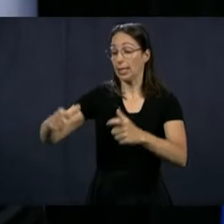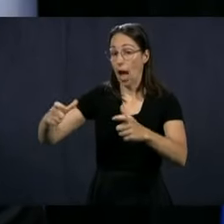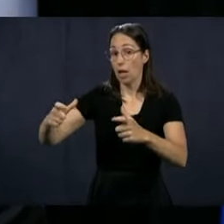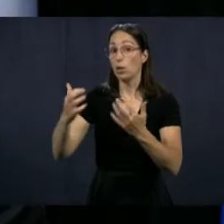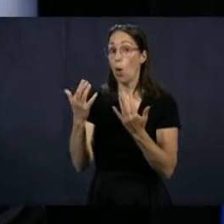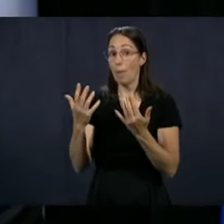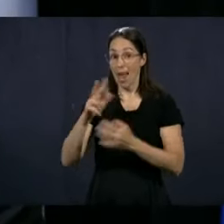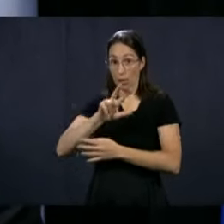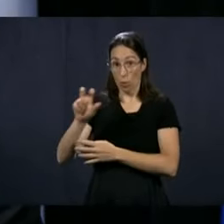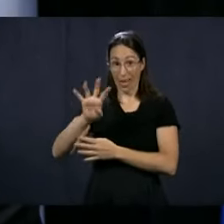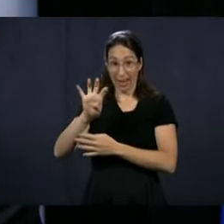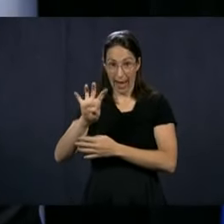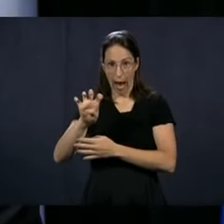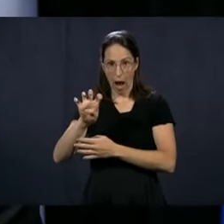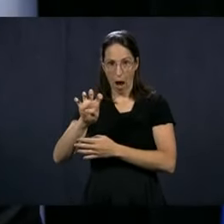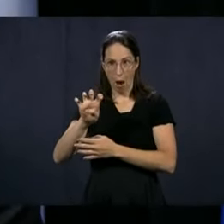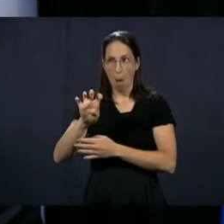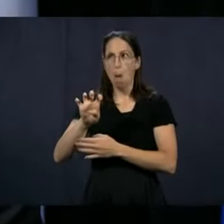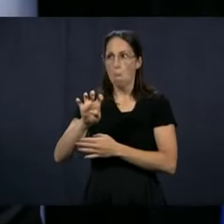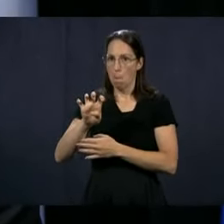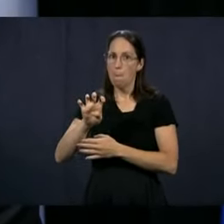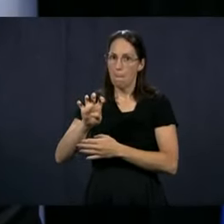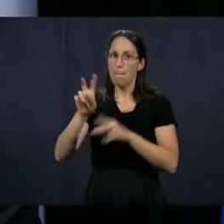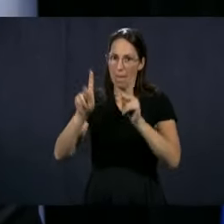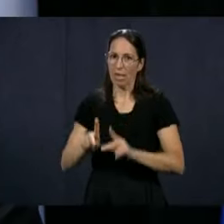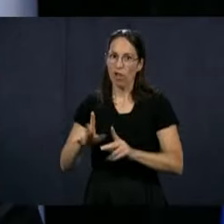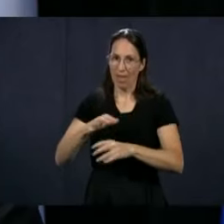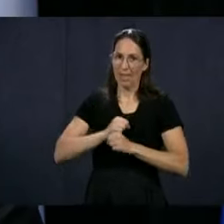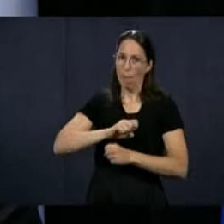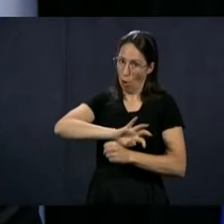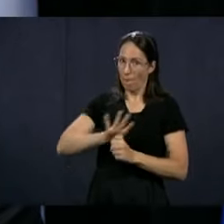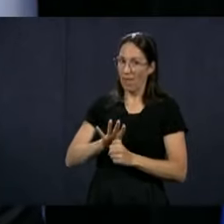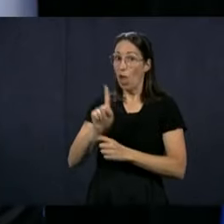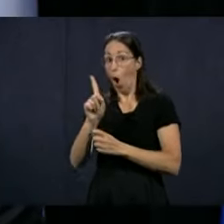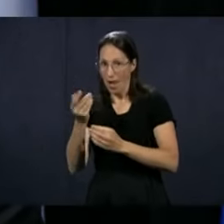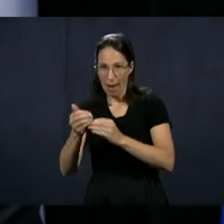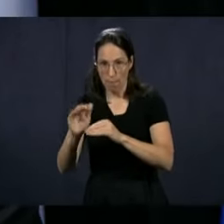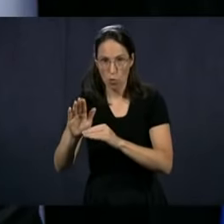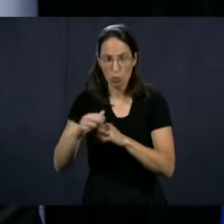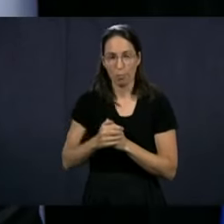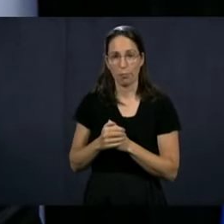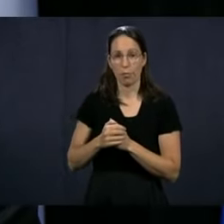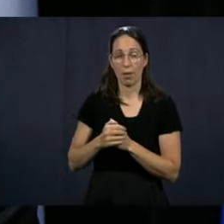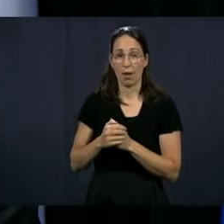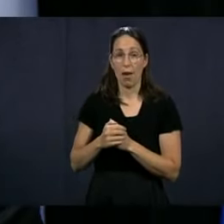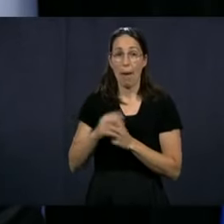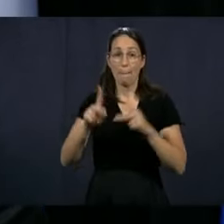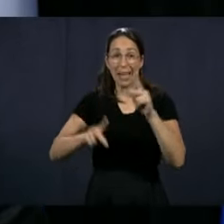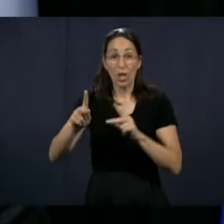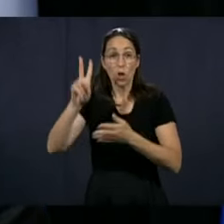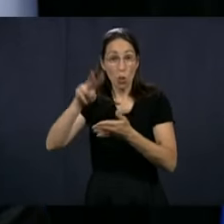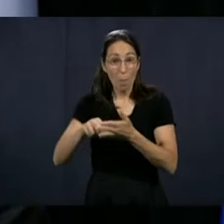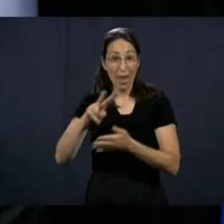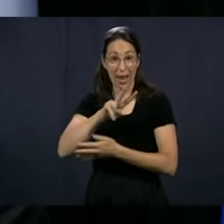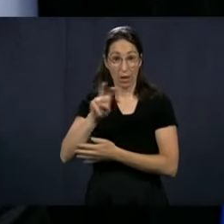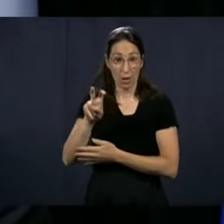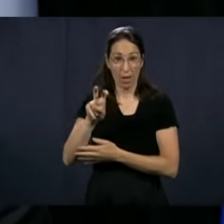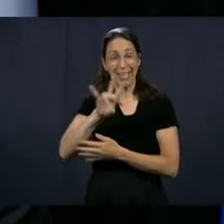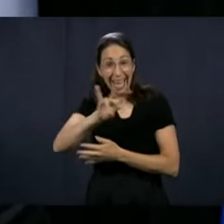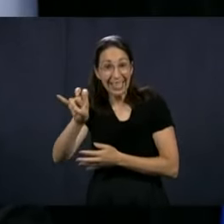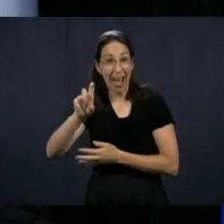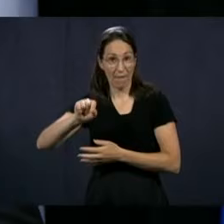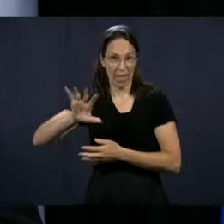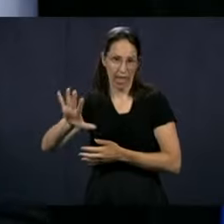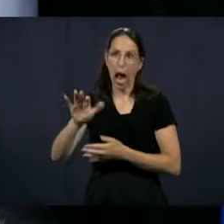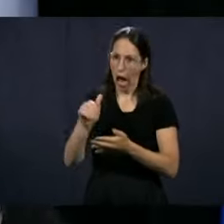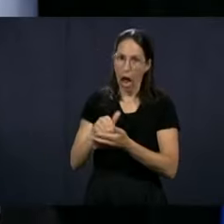Yesterday, 340 of those had at least one case of infection, 2,725